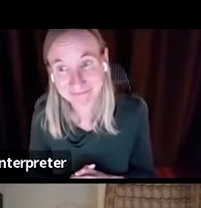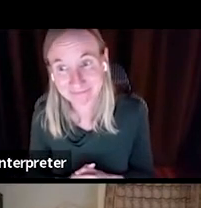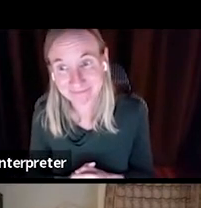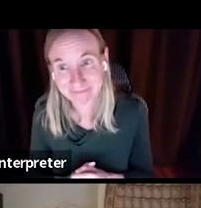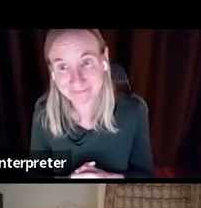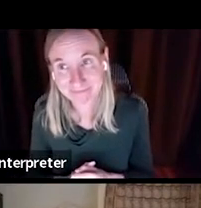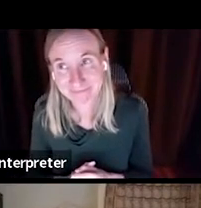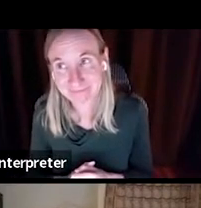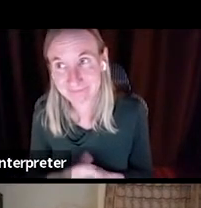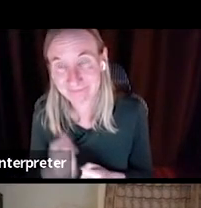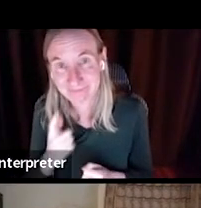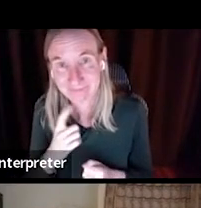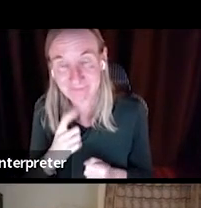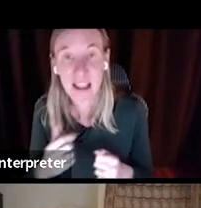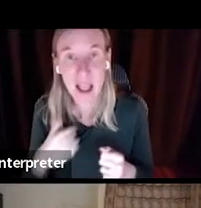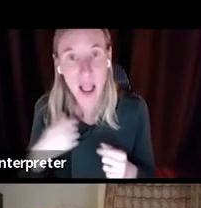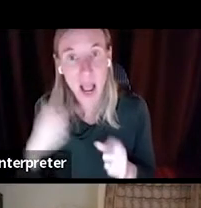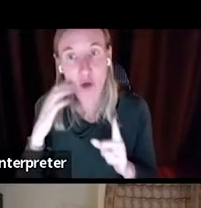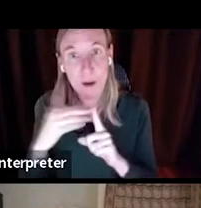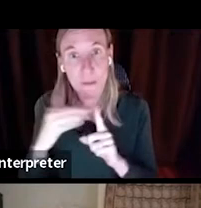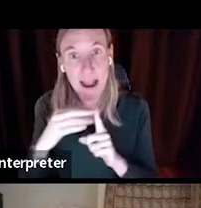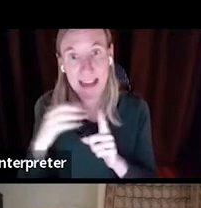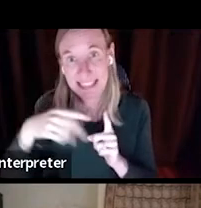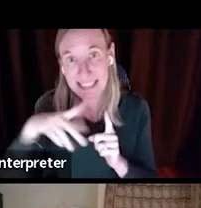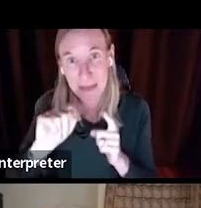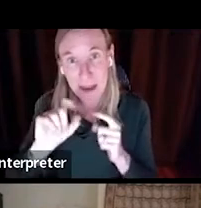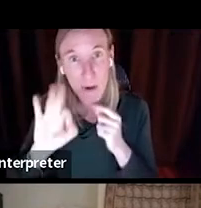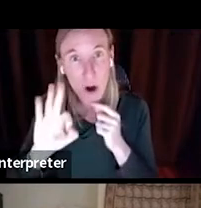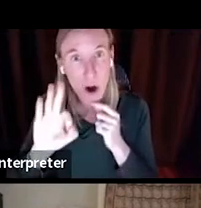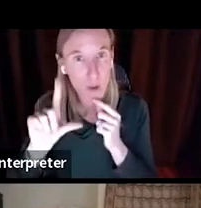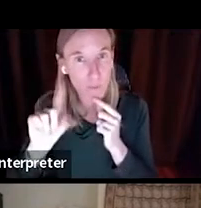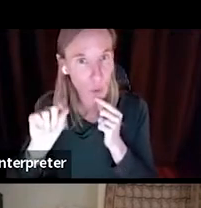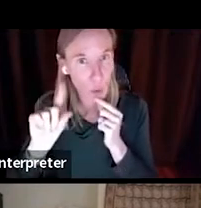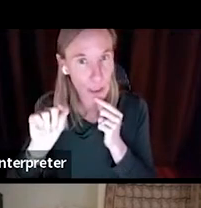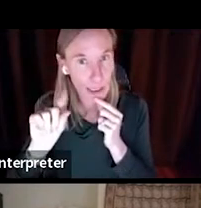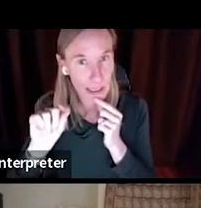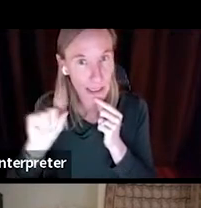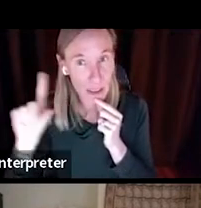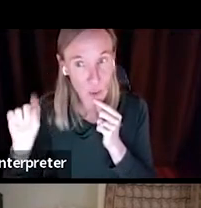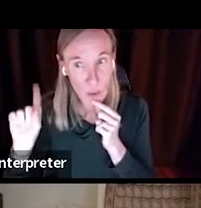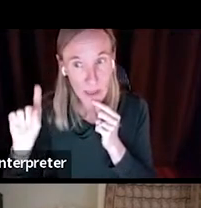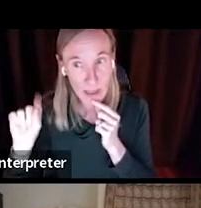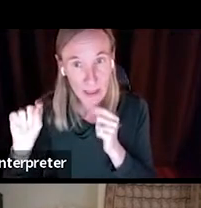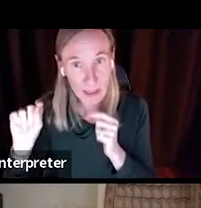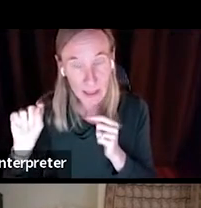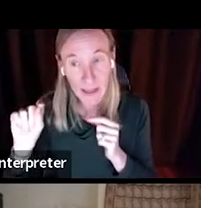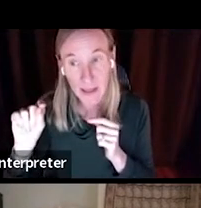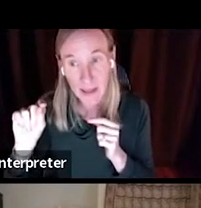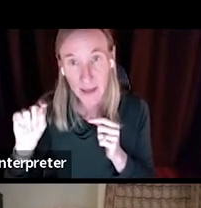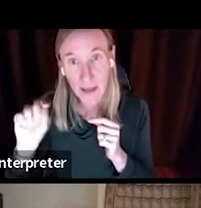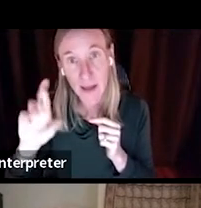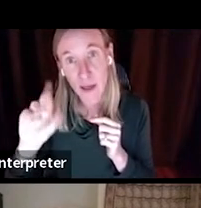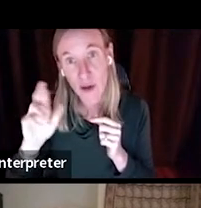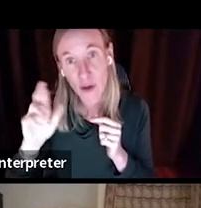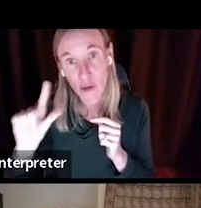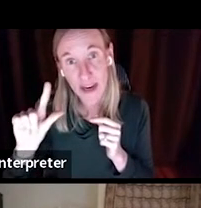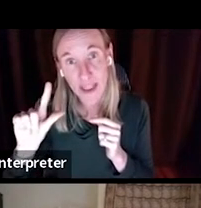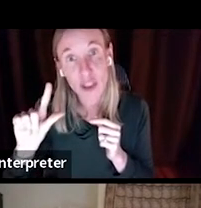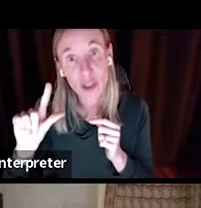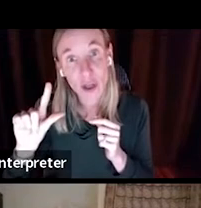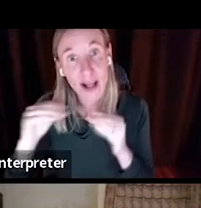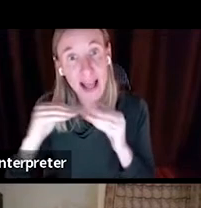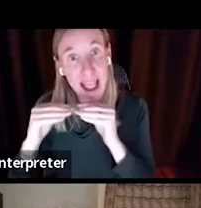that in September of 2020, the Racial Equity Task Force